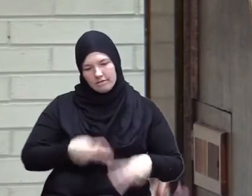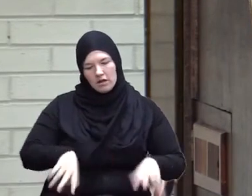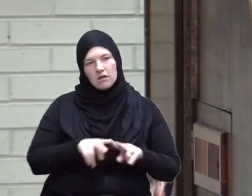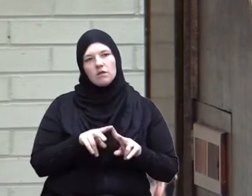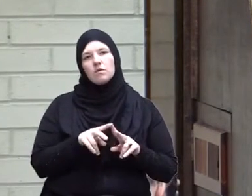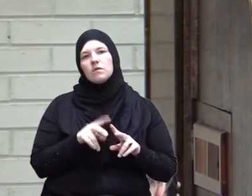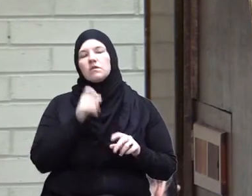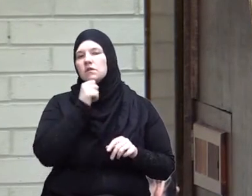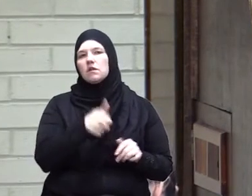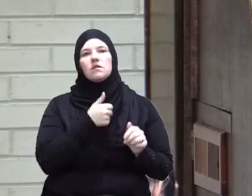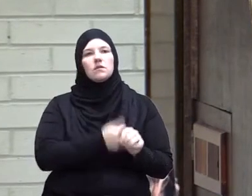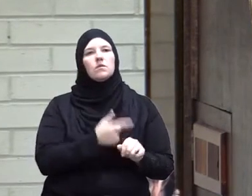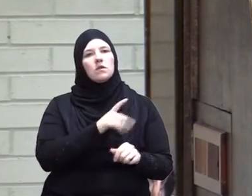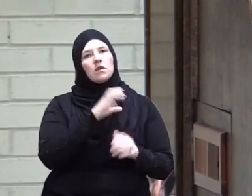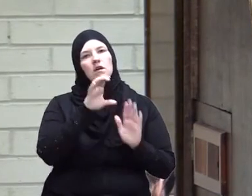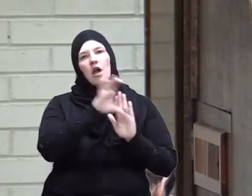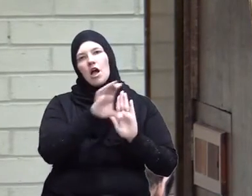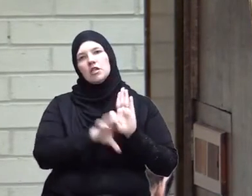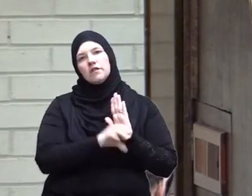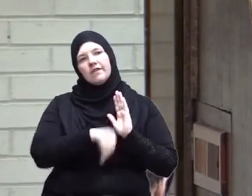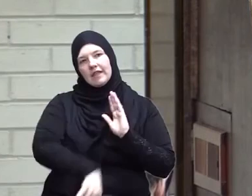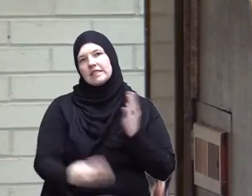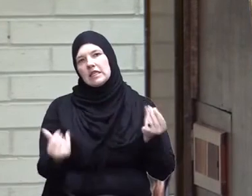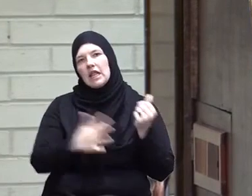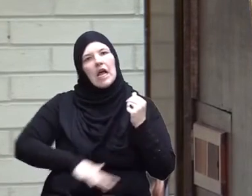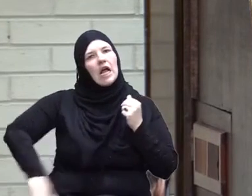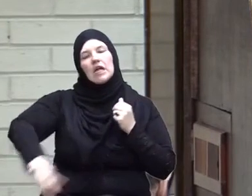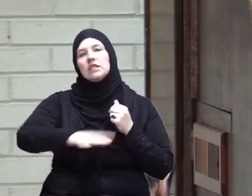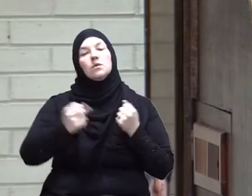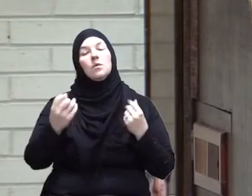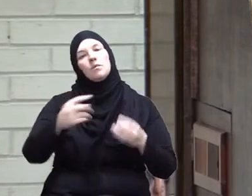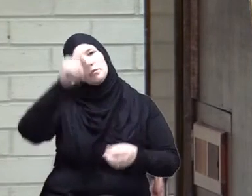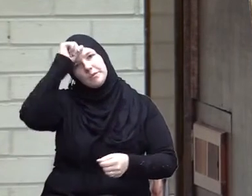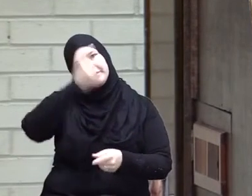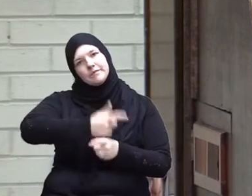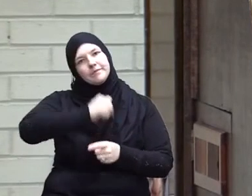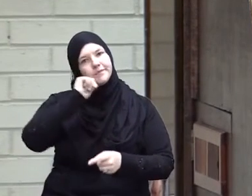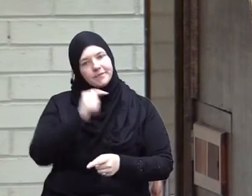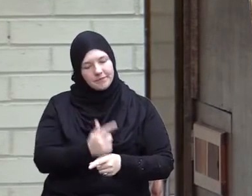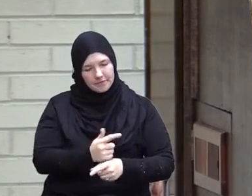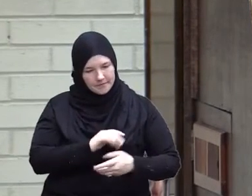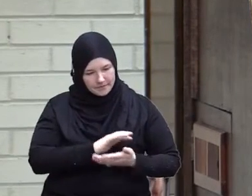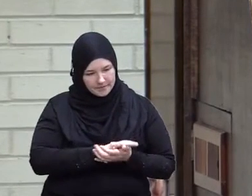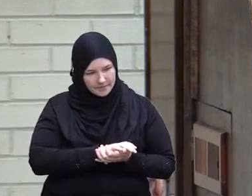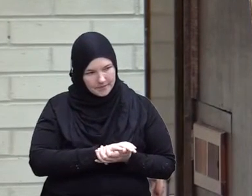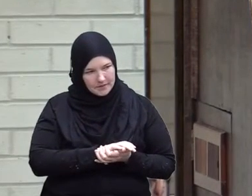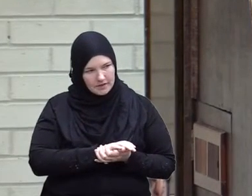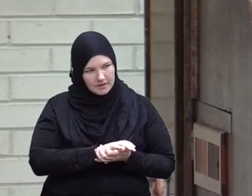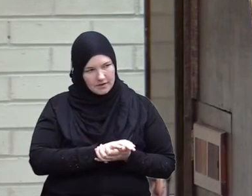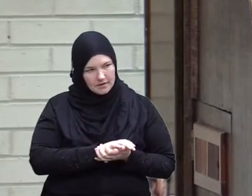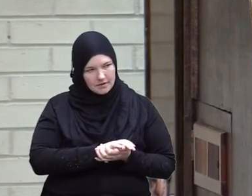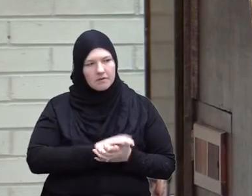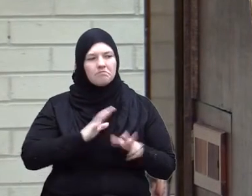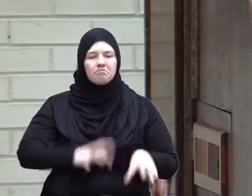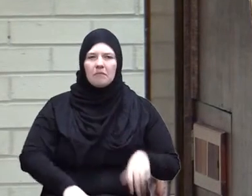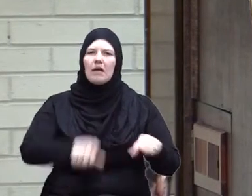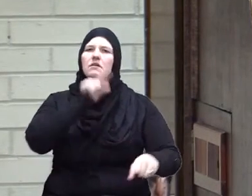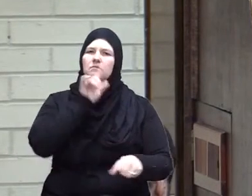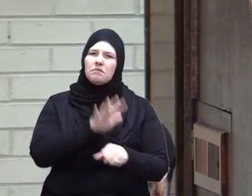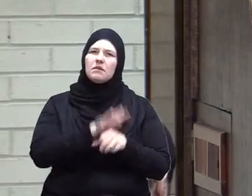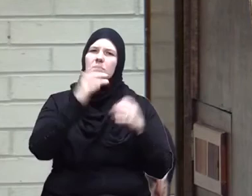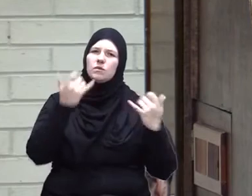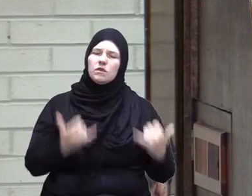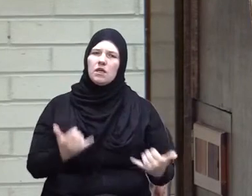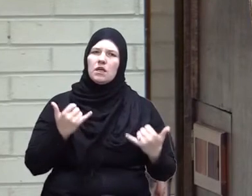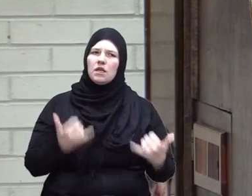not even according to the constitution of this land so brothers and sisters make a resolution today